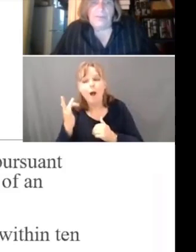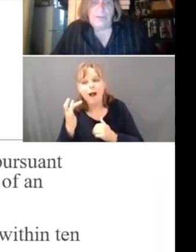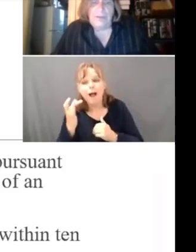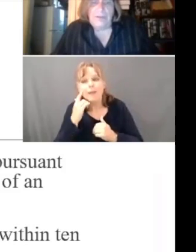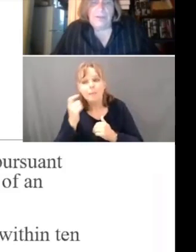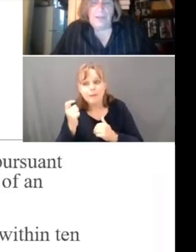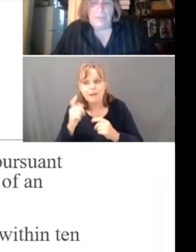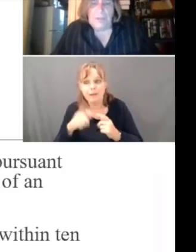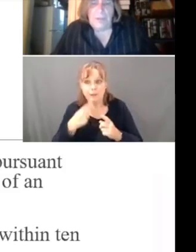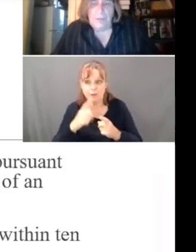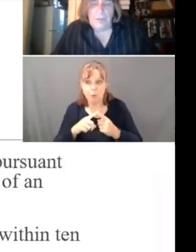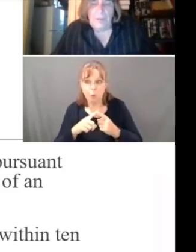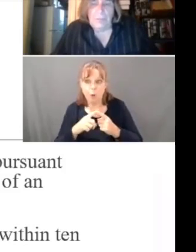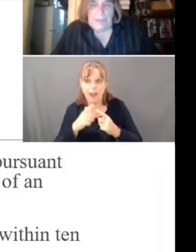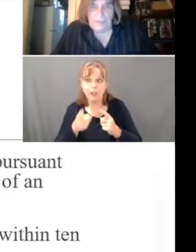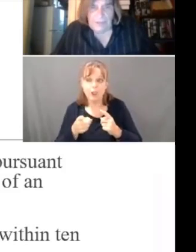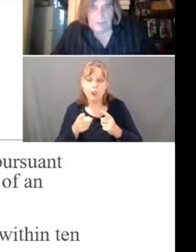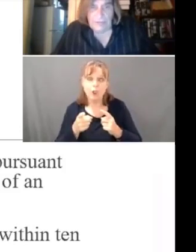request